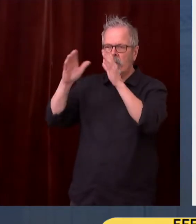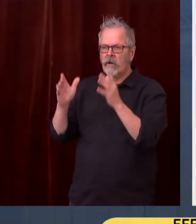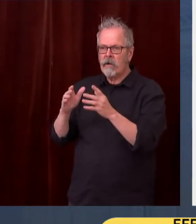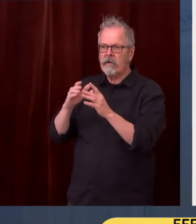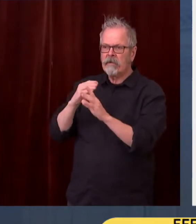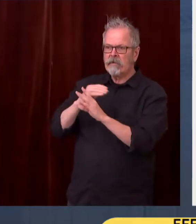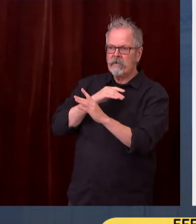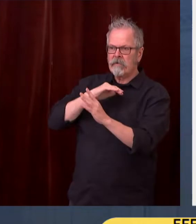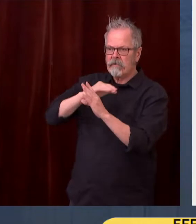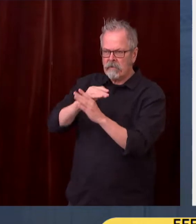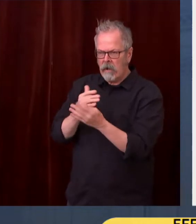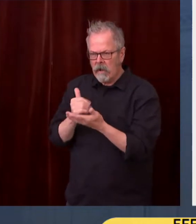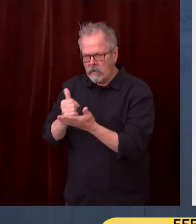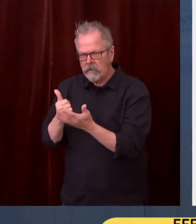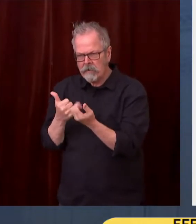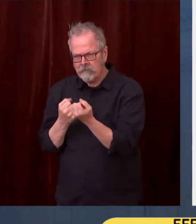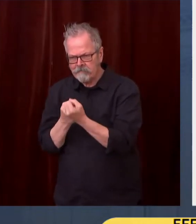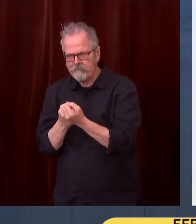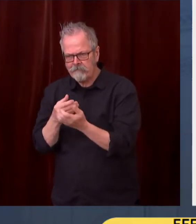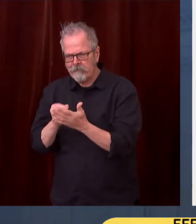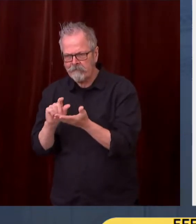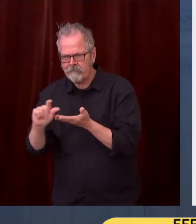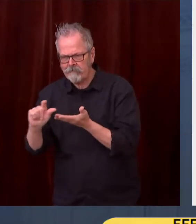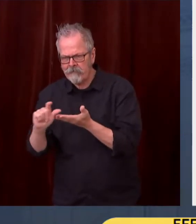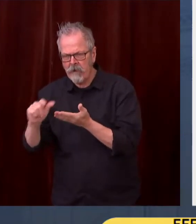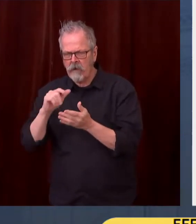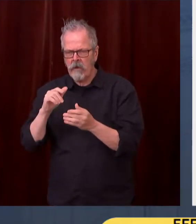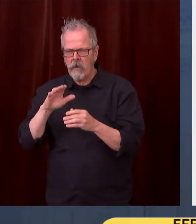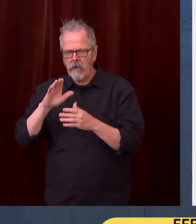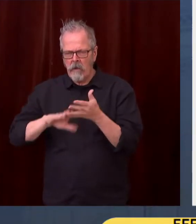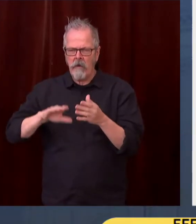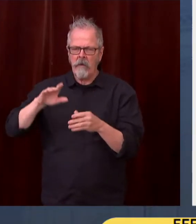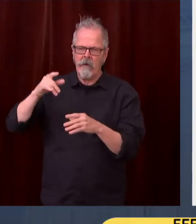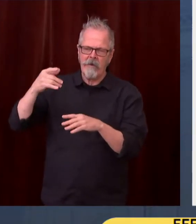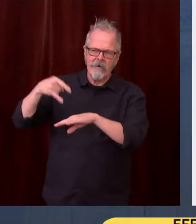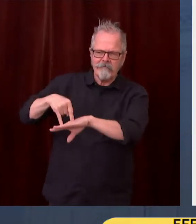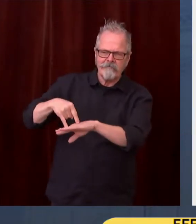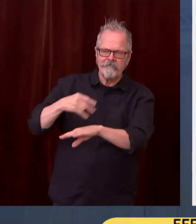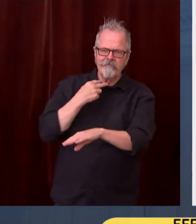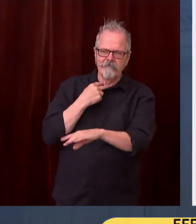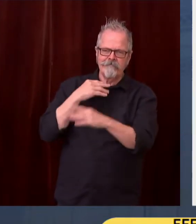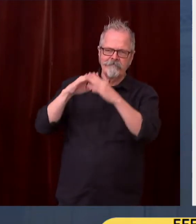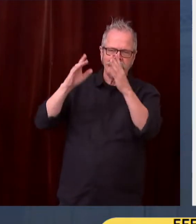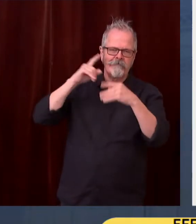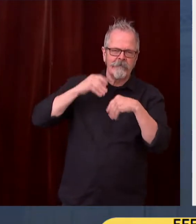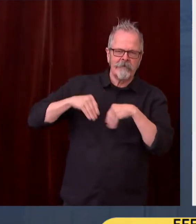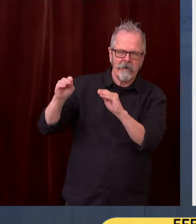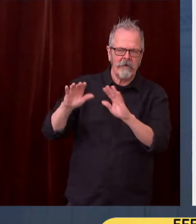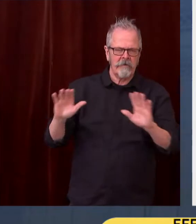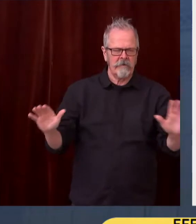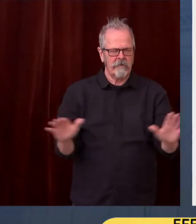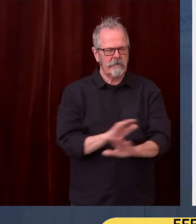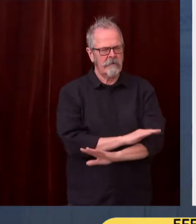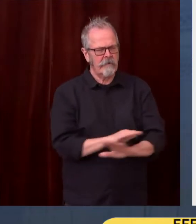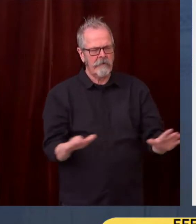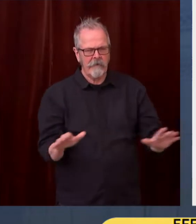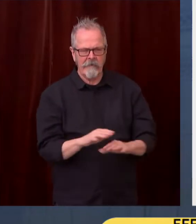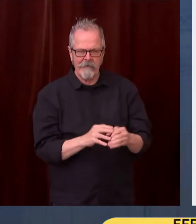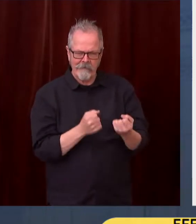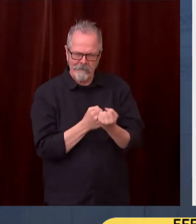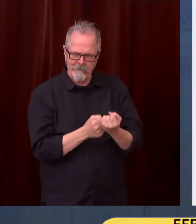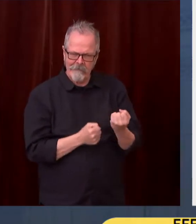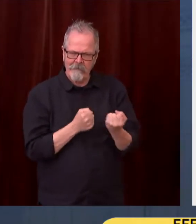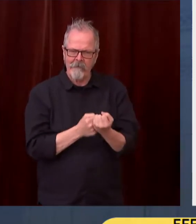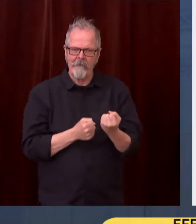than simply shelter. Housing is a quarantine space, an office, a school and a daycare center. The pandemic has brought the world to a